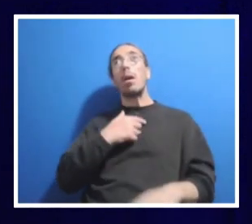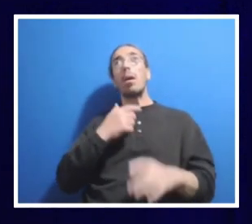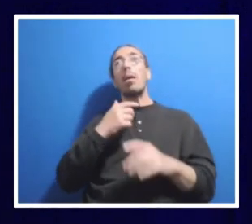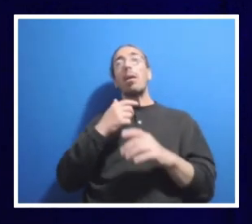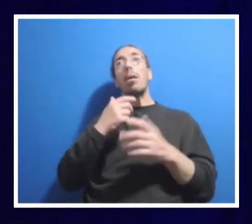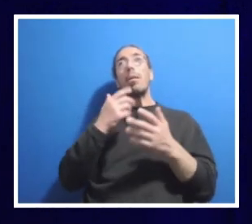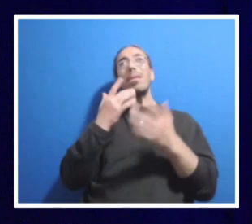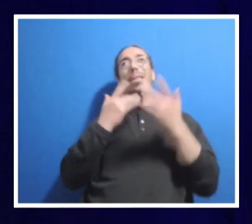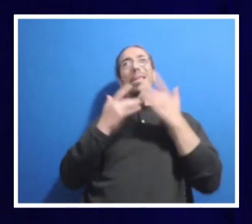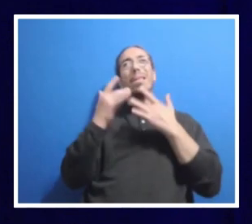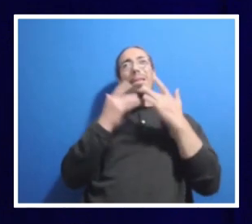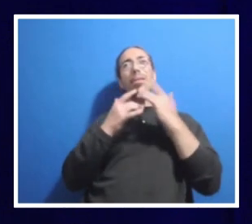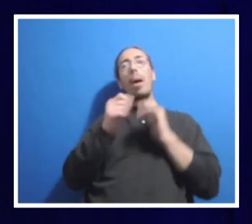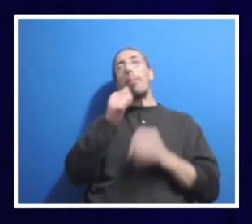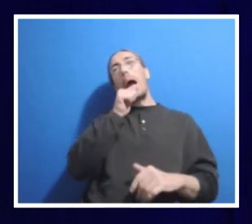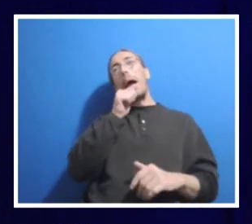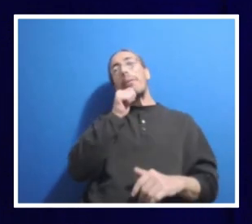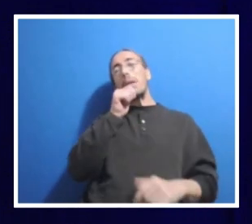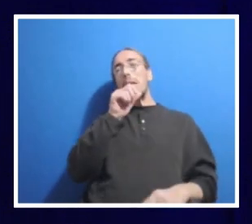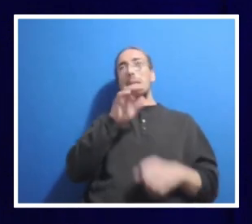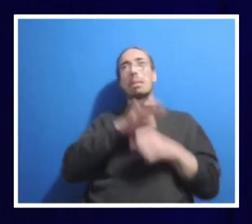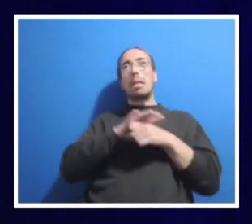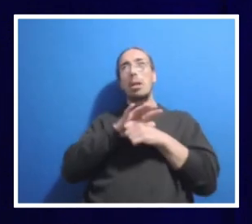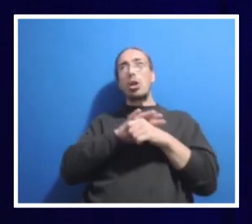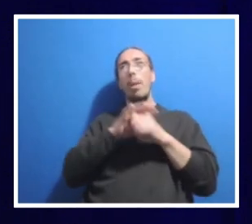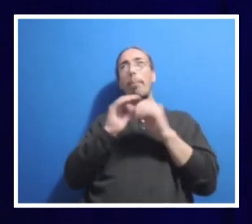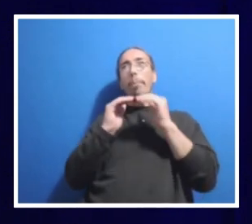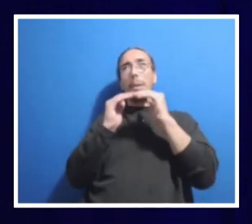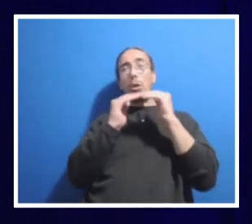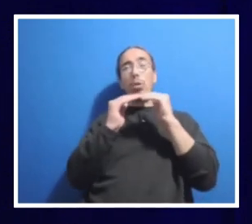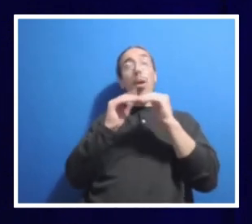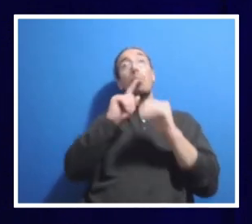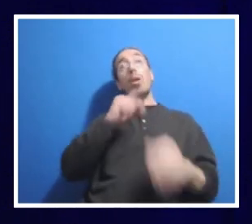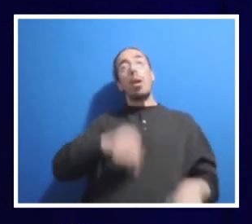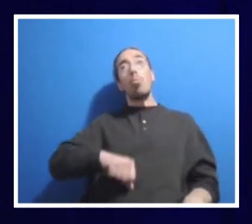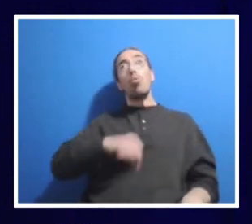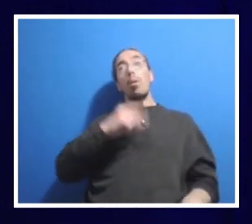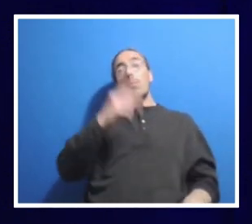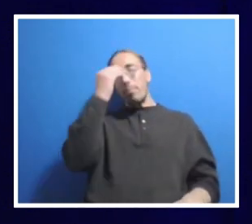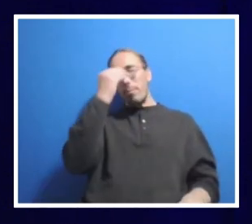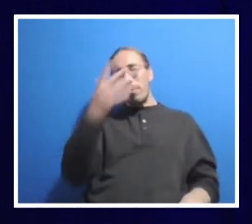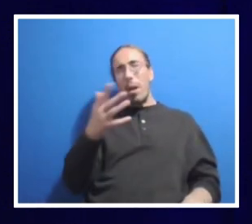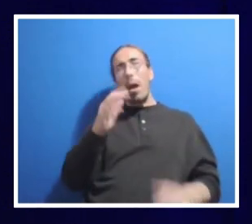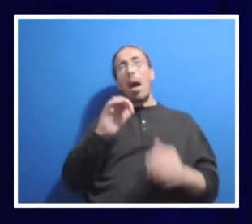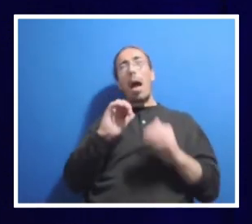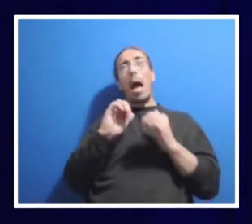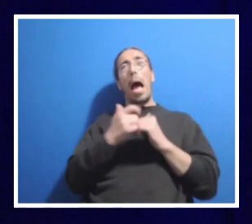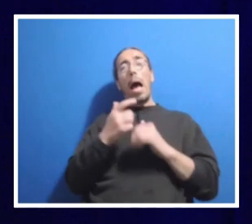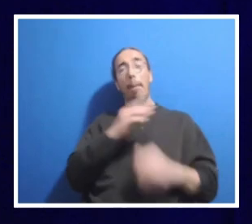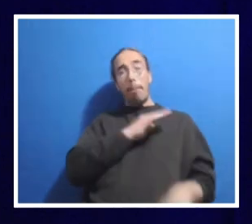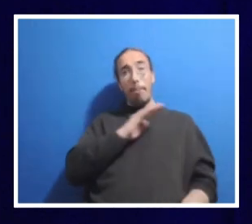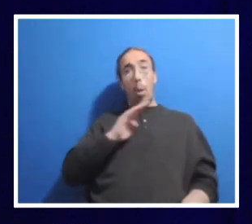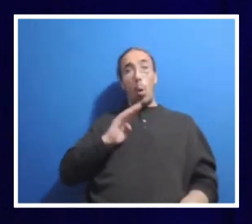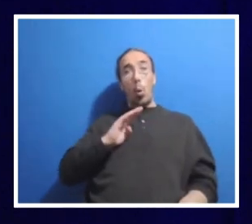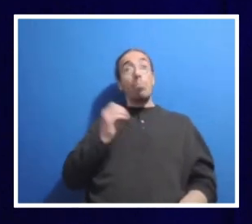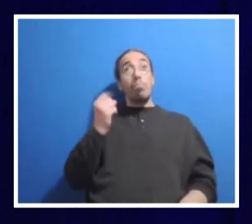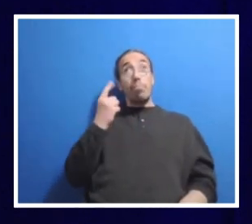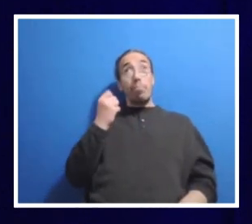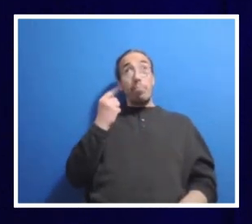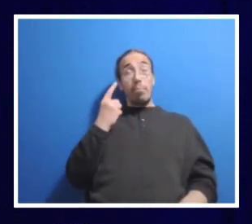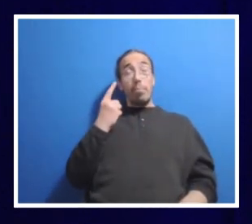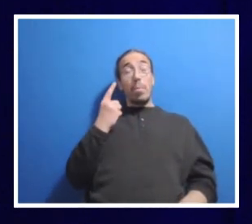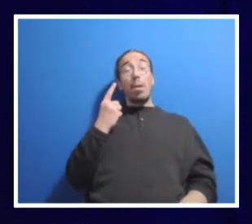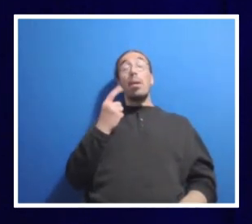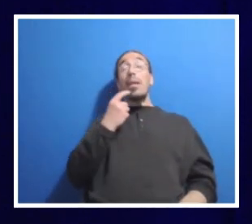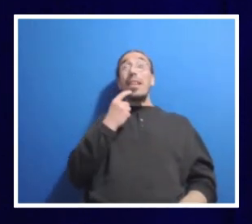private sector peers. And what I'm really proud of, and I want you to know, our board gets this. They're actually saying, what are you